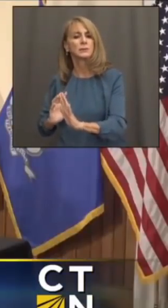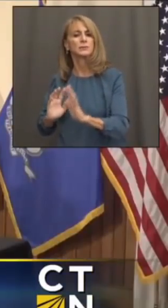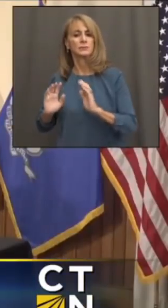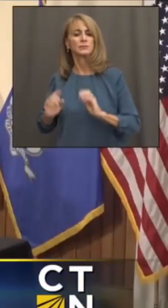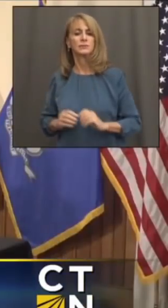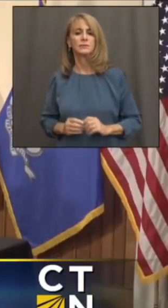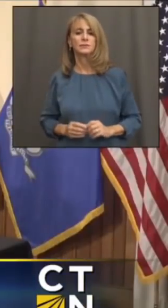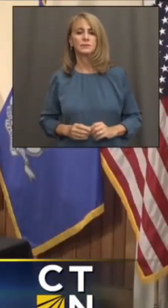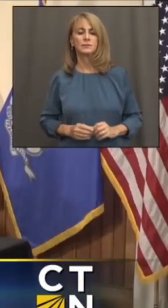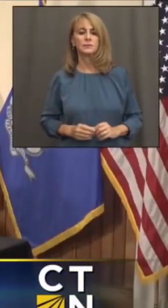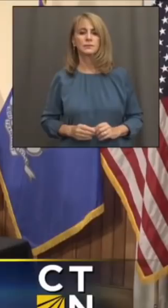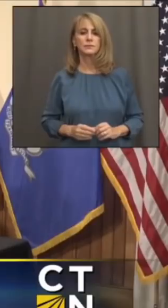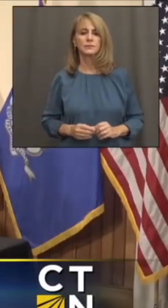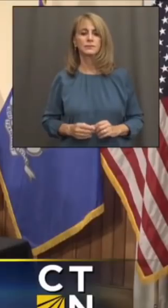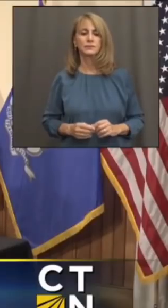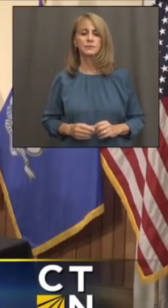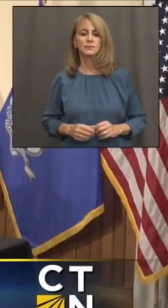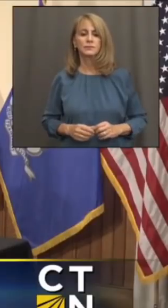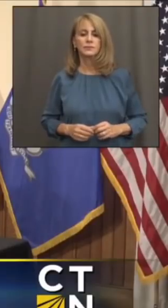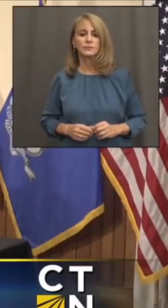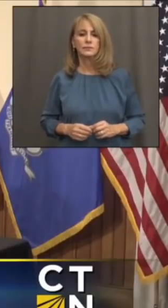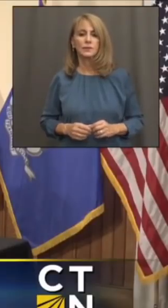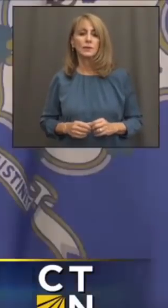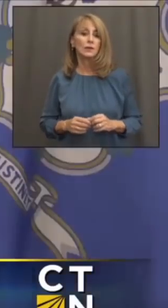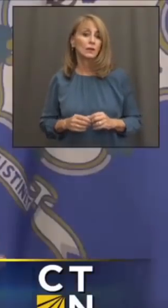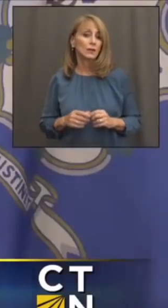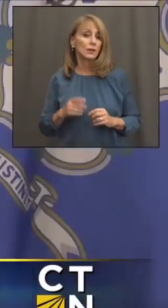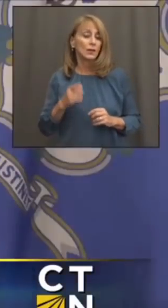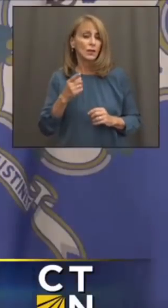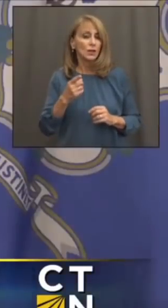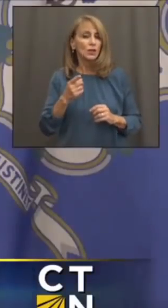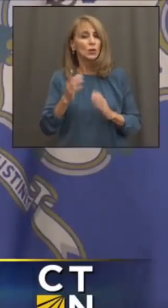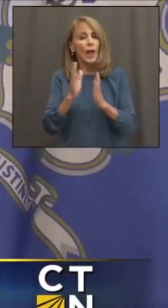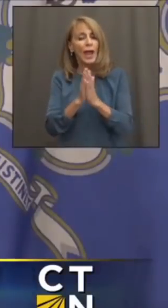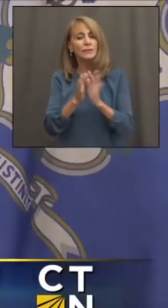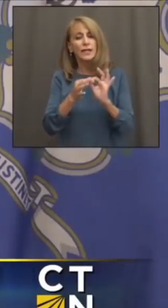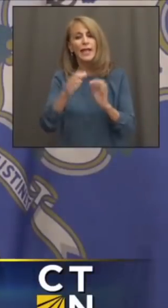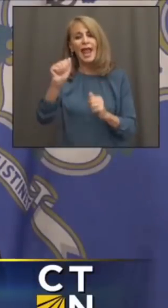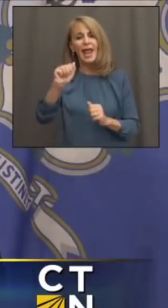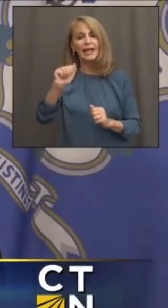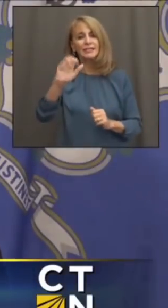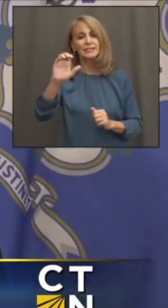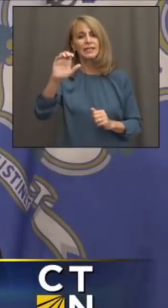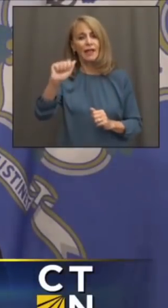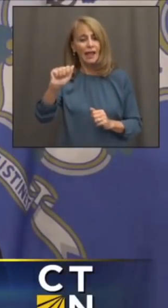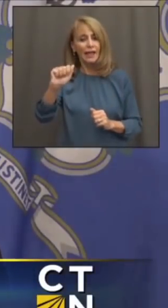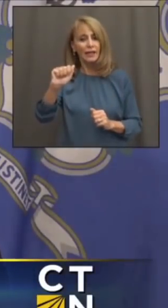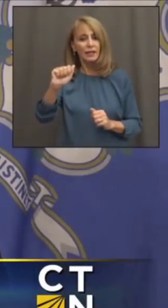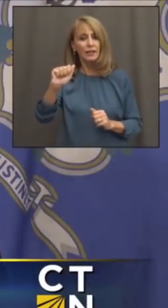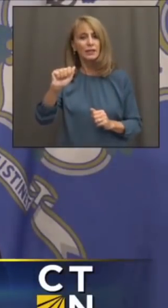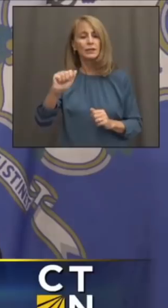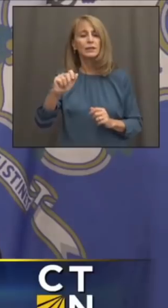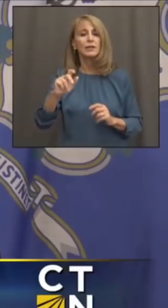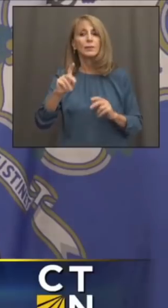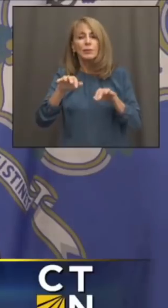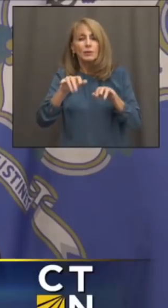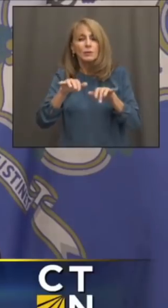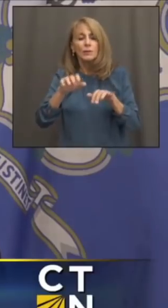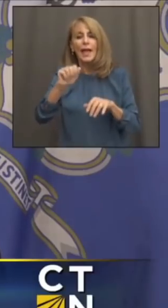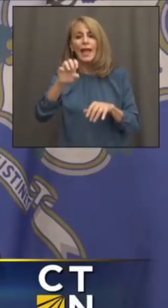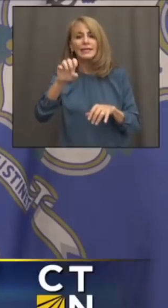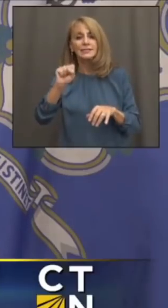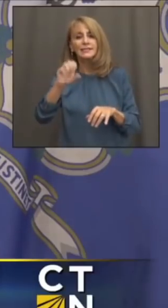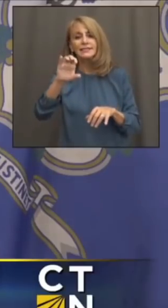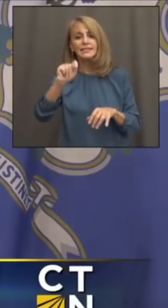Thanks. Hey, since you were asking about ACA and the folks who can, you know, go to accesshealthct